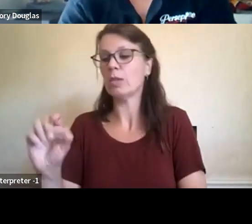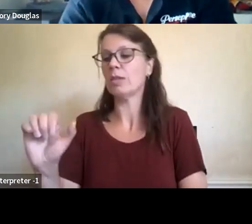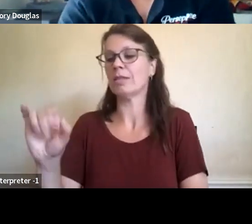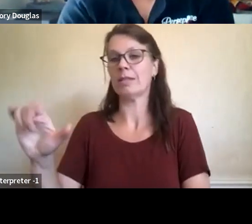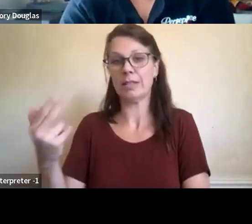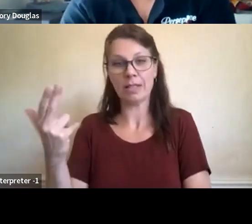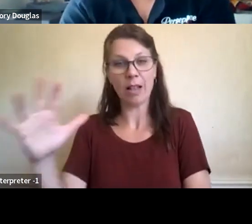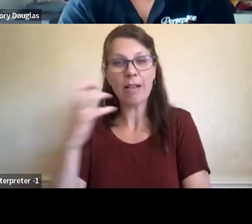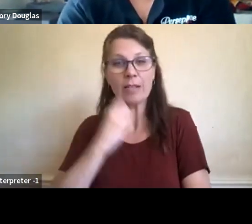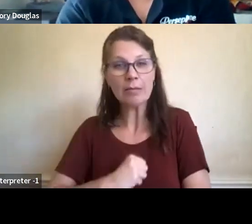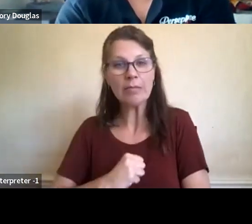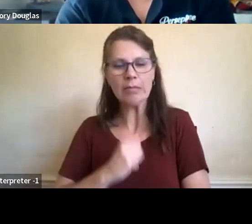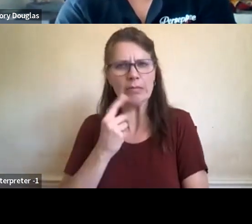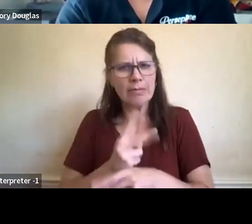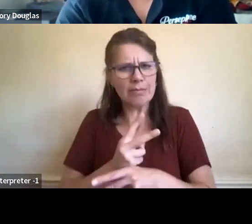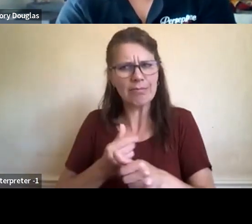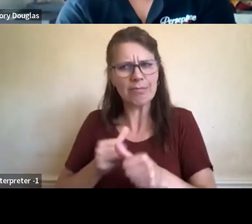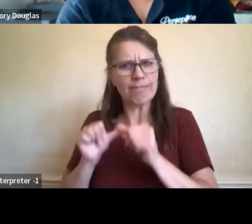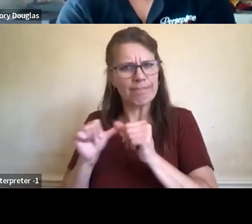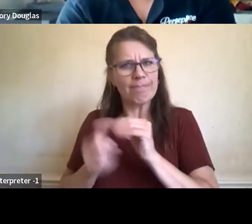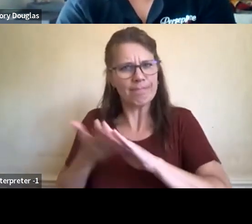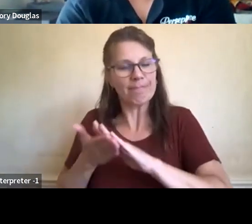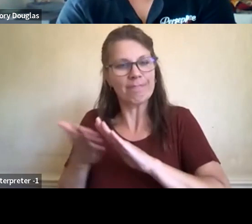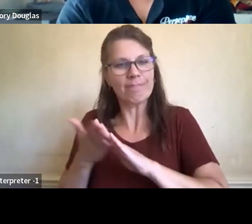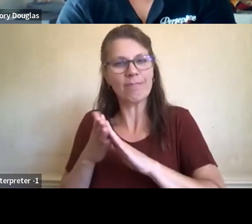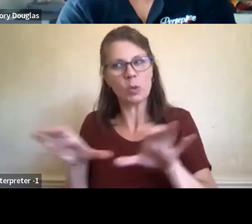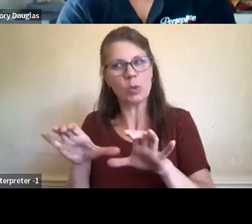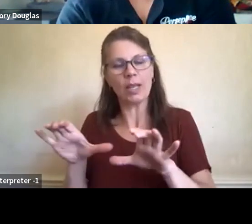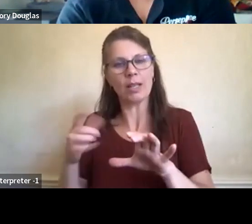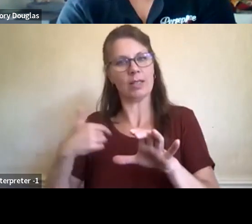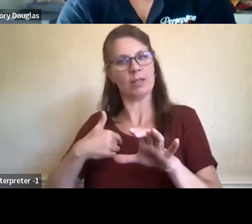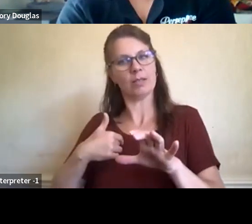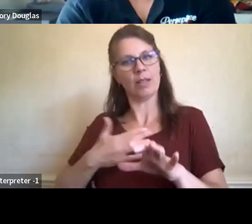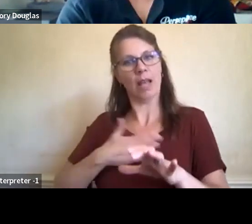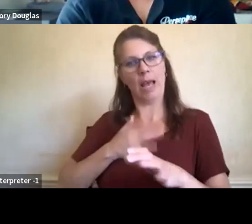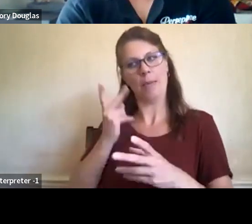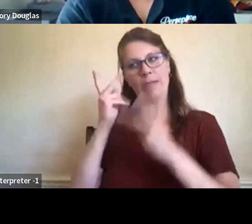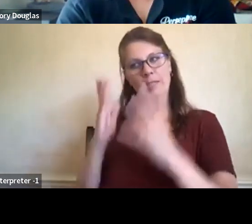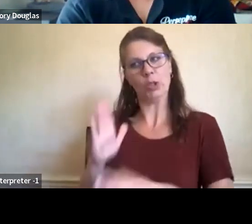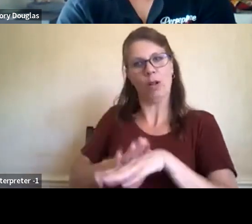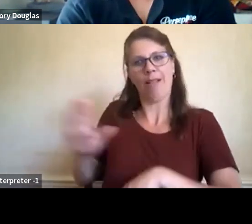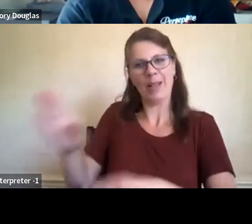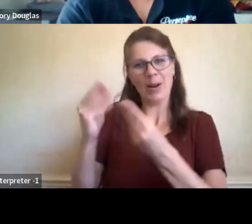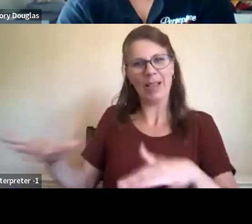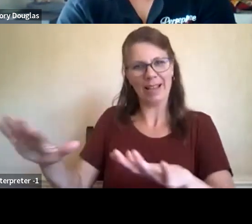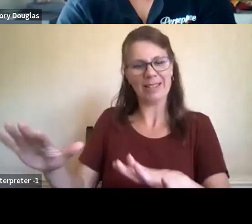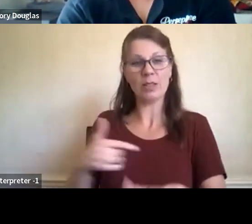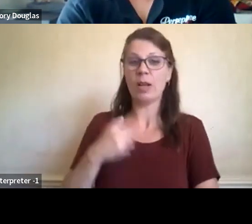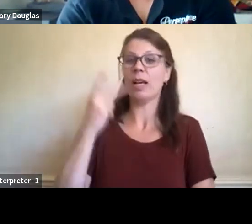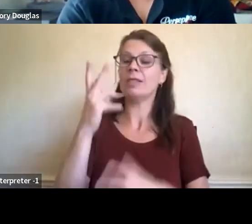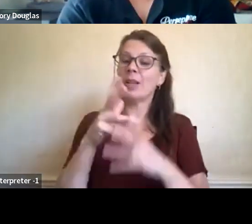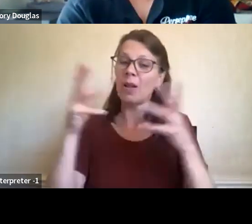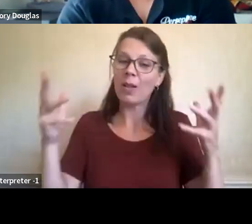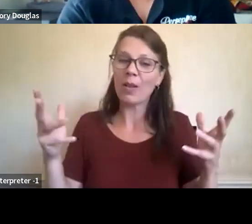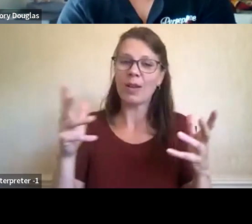values as to the best of my ability, and as a good guest. So I've seen a lot of that in my research journey